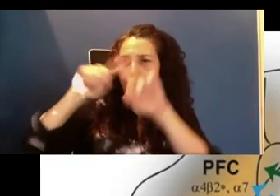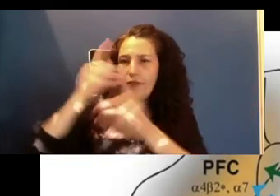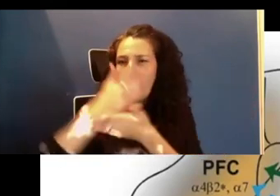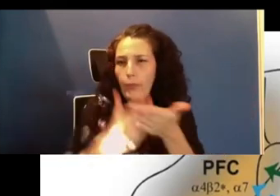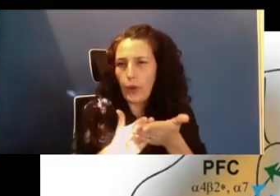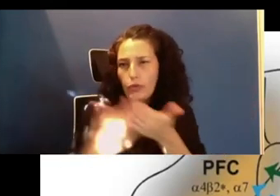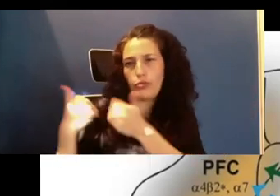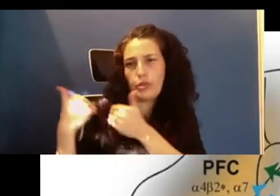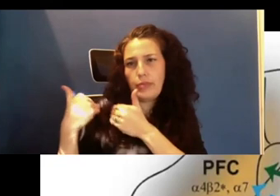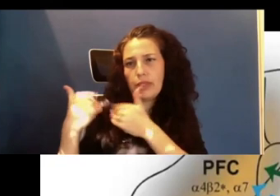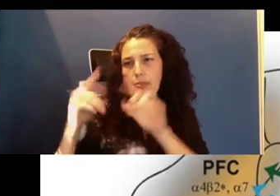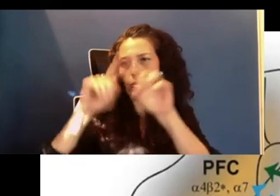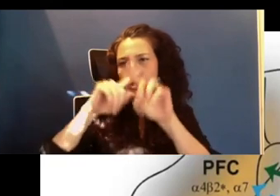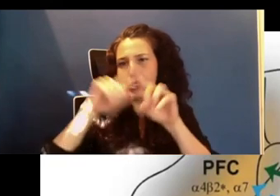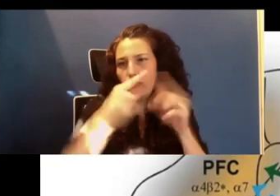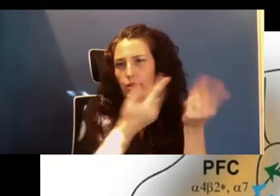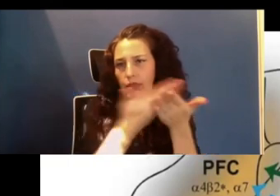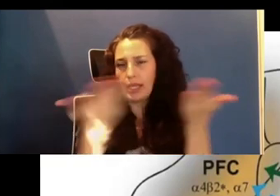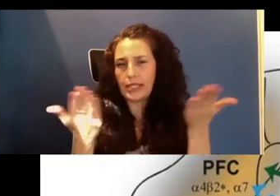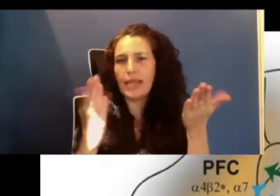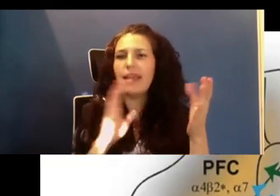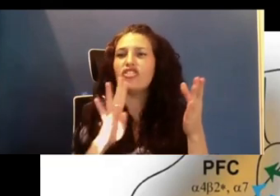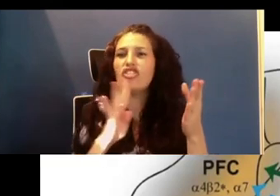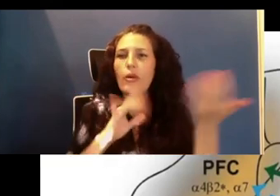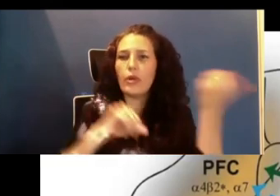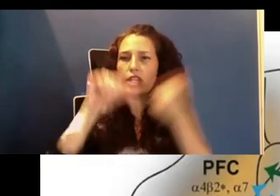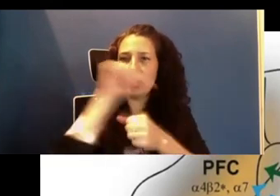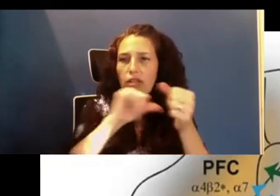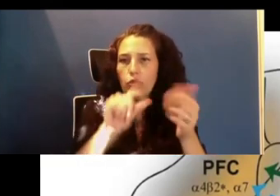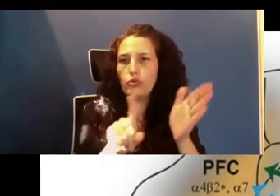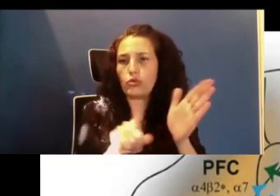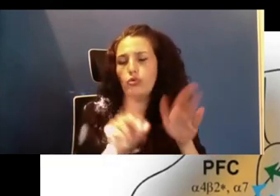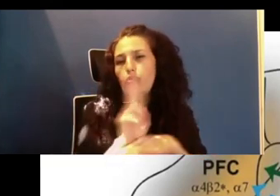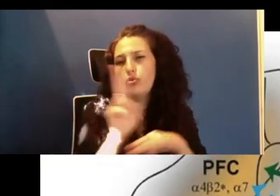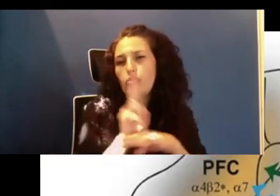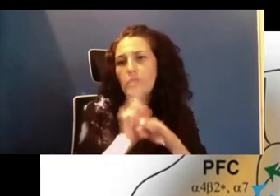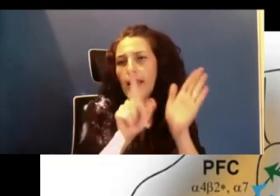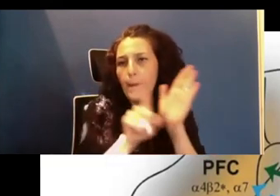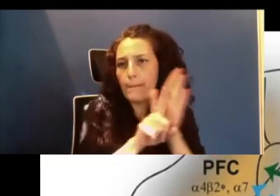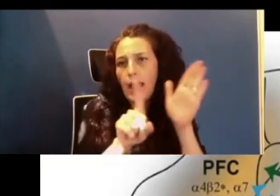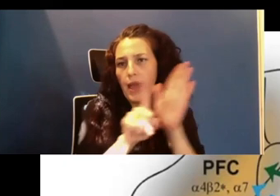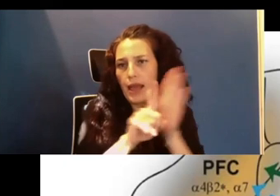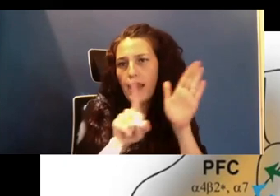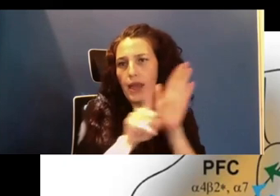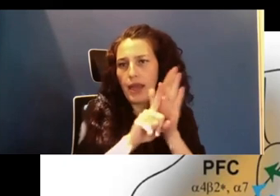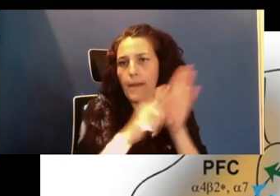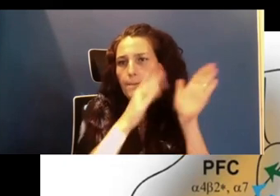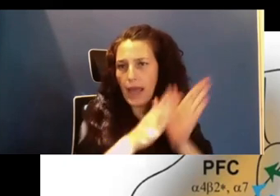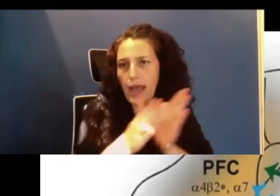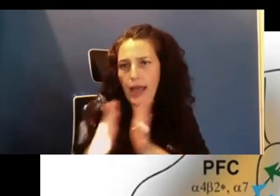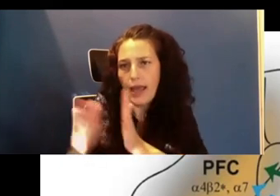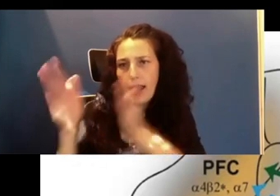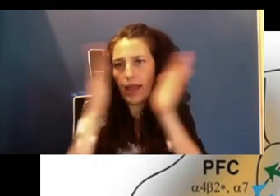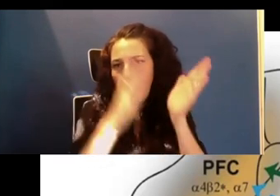talk to each other using different percussive patterns and different chemicals. And I think this is amazing because how circuits like the